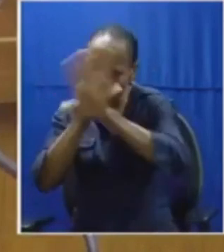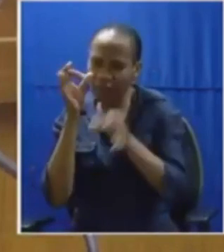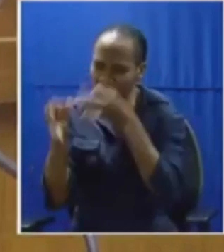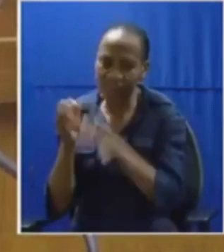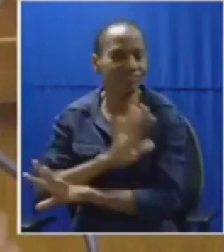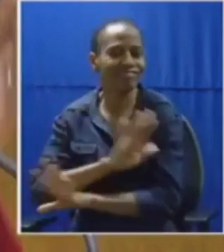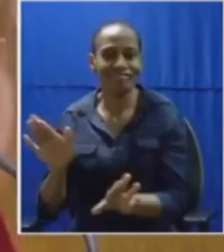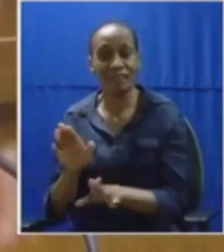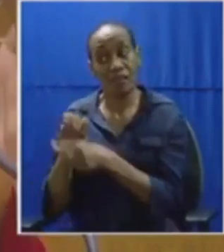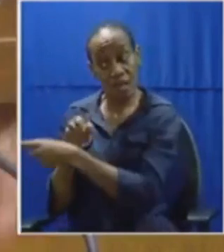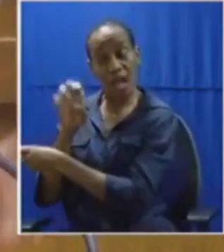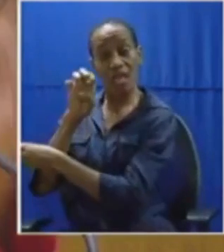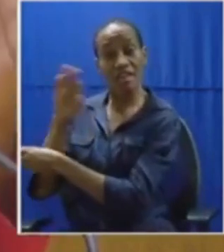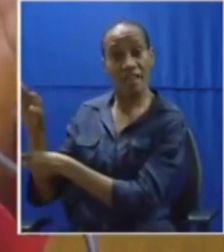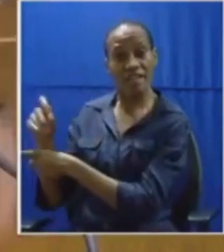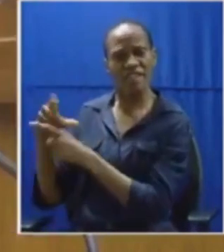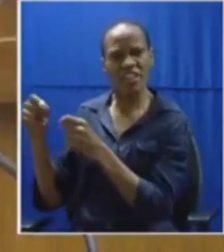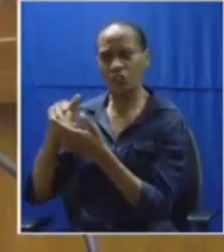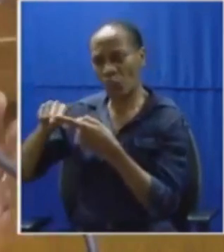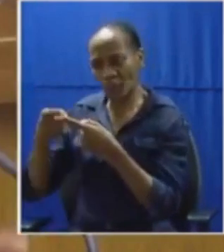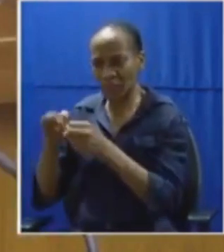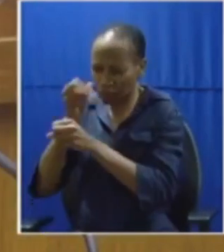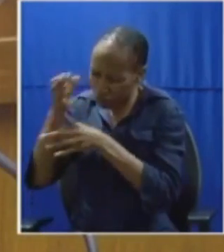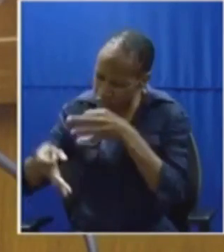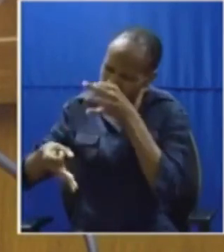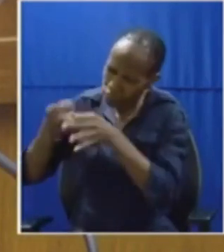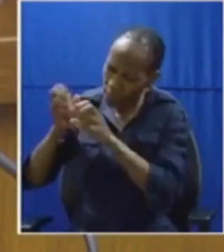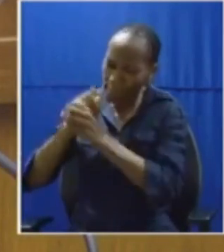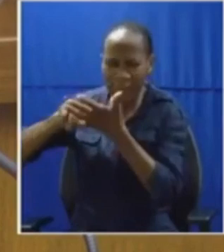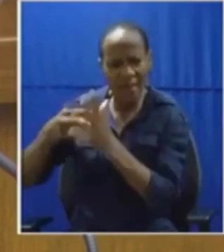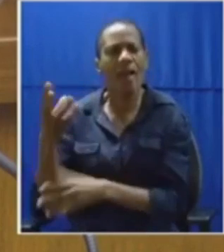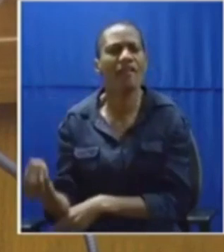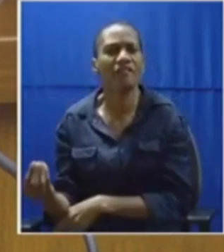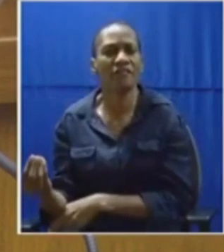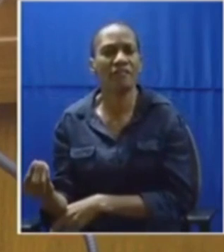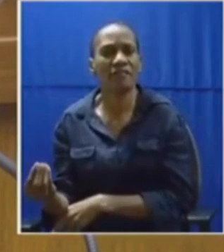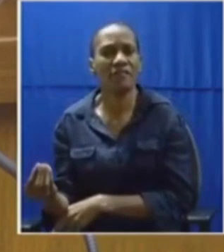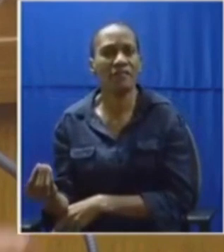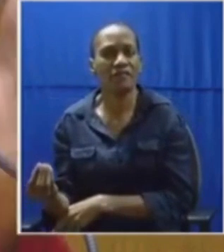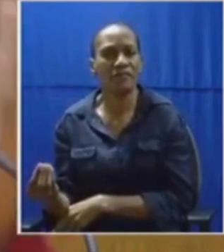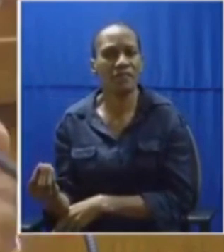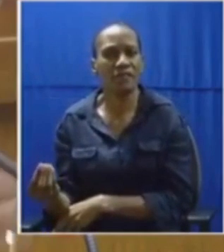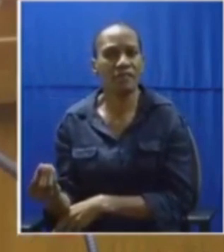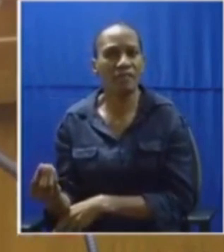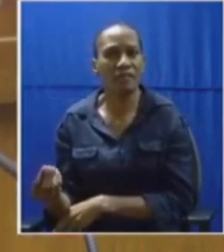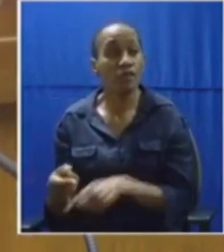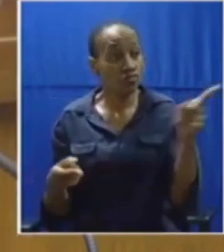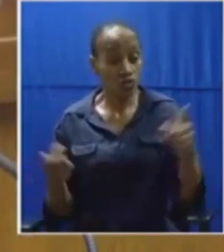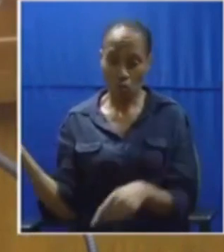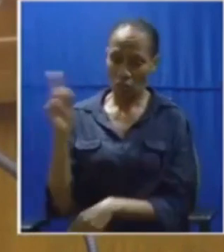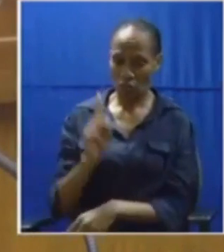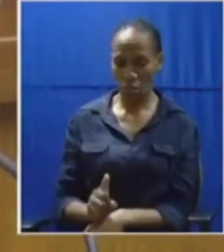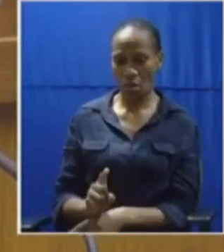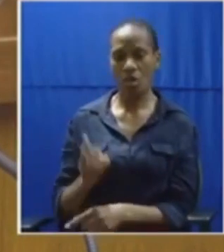unleashed this and made a very elaborate and cogent plan during the manifesto launch you came here to